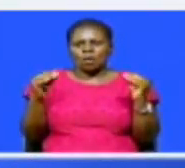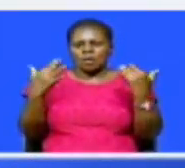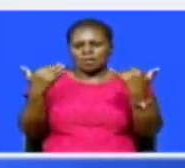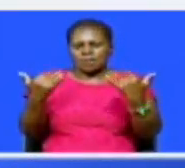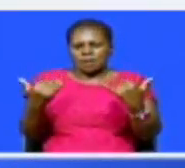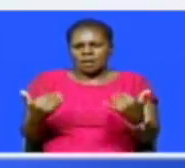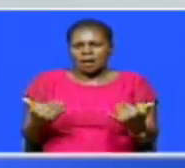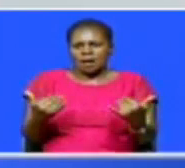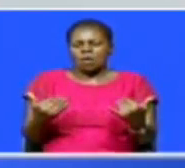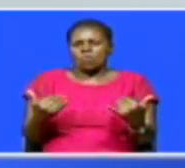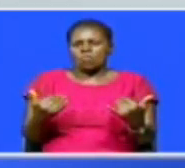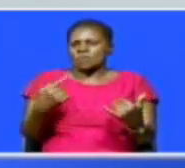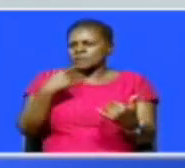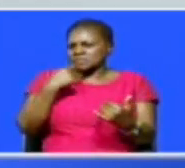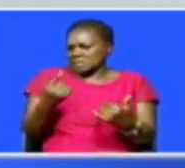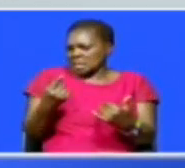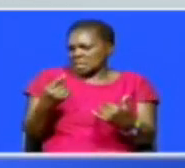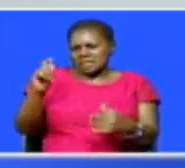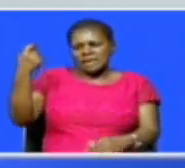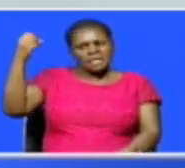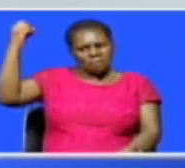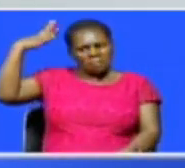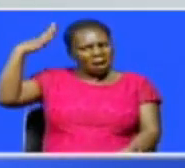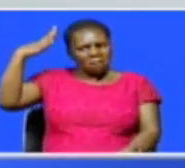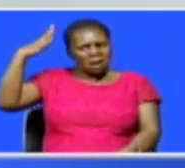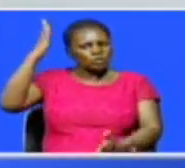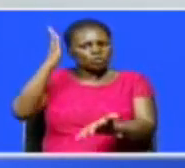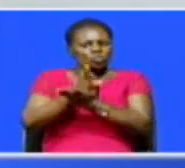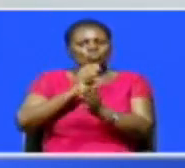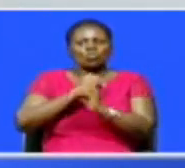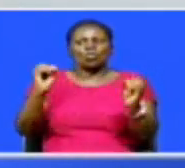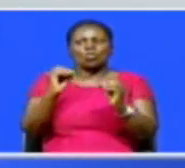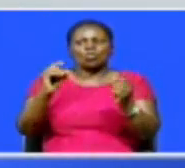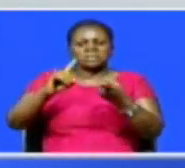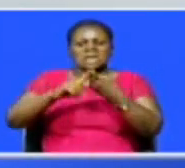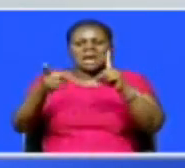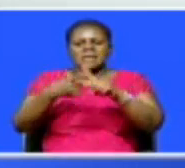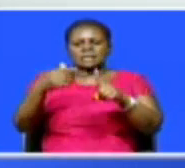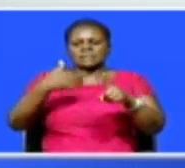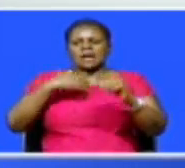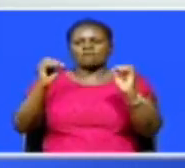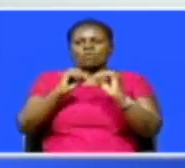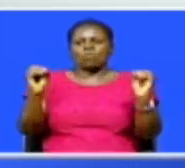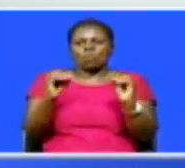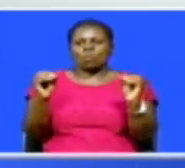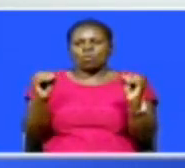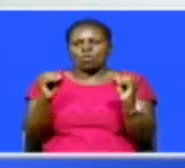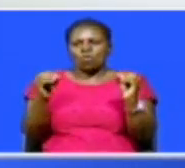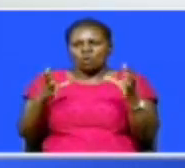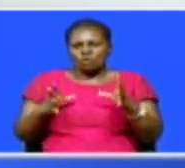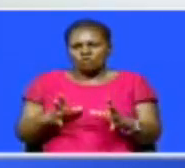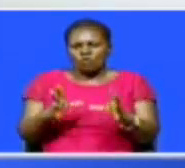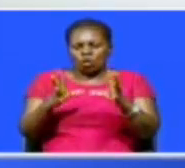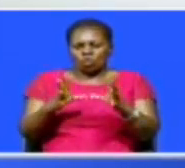are now up in arms timing the reasons given by Kenya Power as lame and does not meet the threshold for them to claim the force majeure